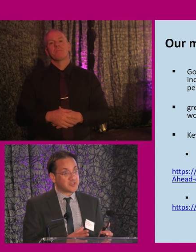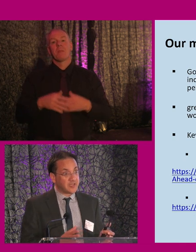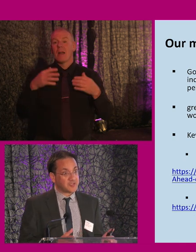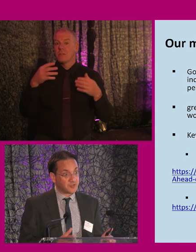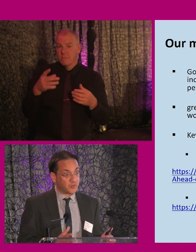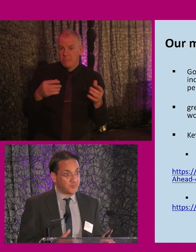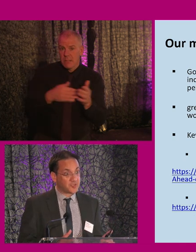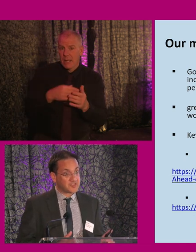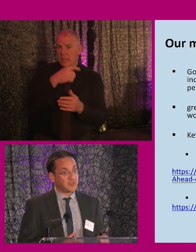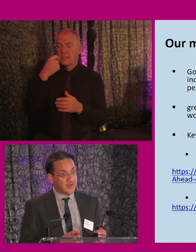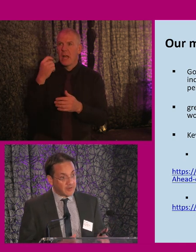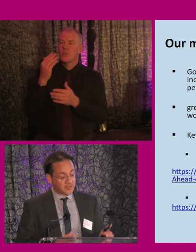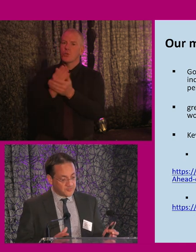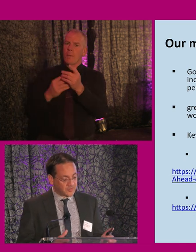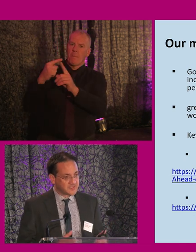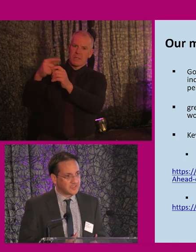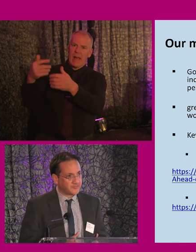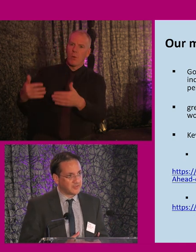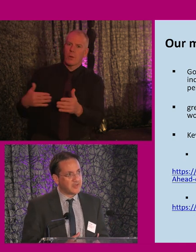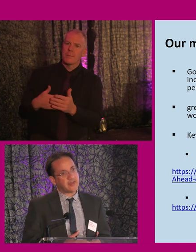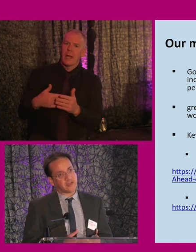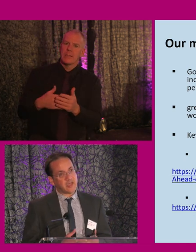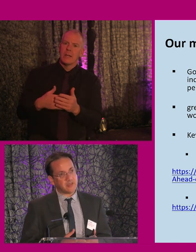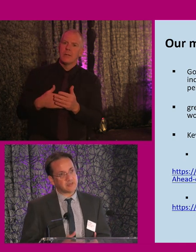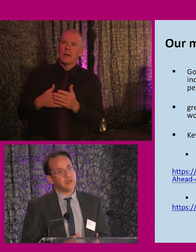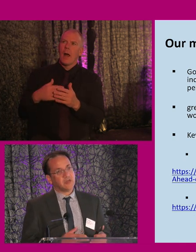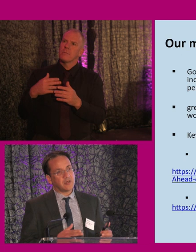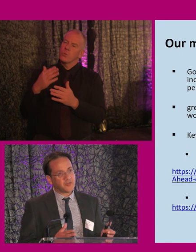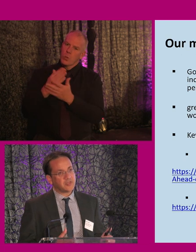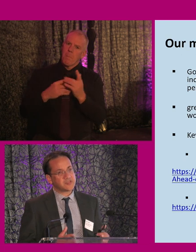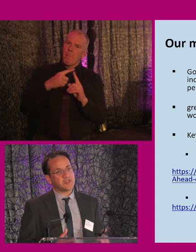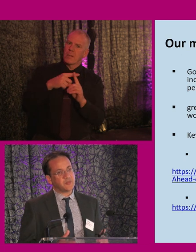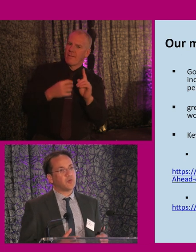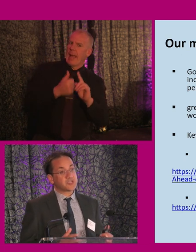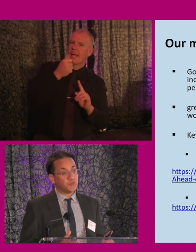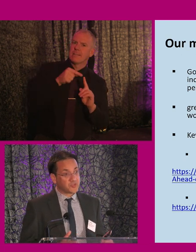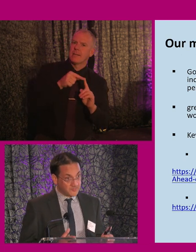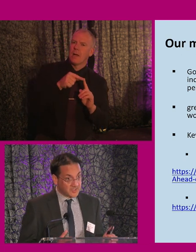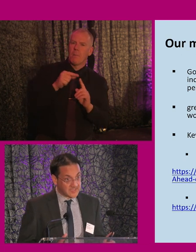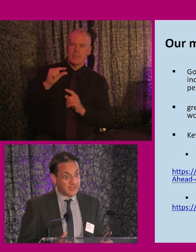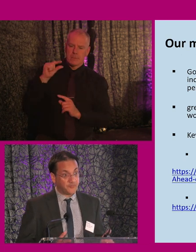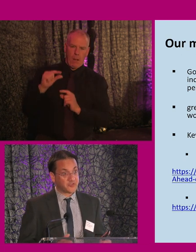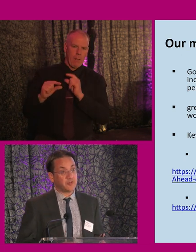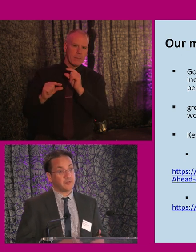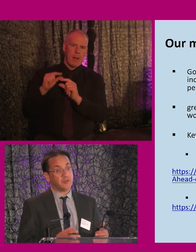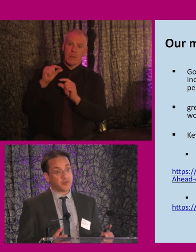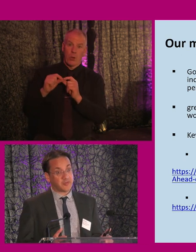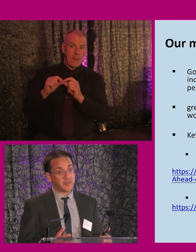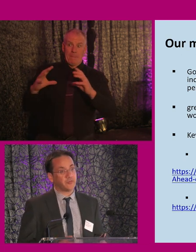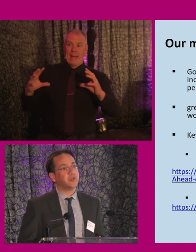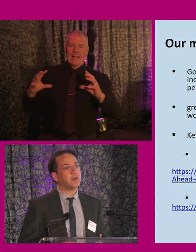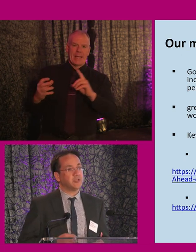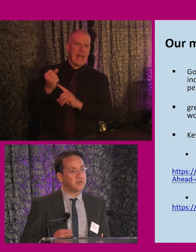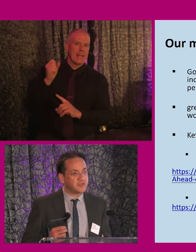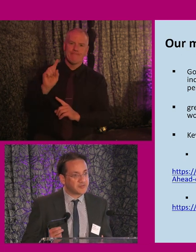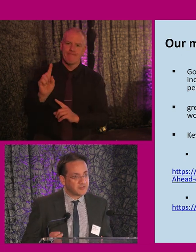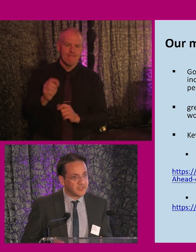suggest that it has sort of quite positive outcomes, quite significant net gains. But these tend to be quite small scale. So, you know, one of the things